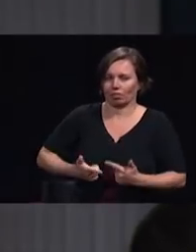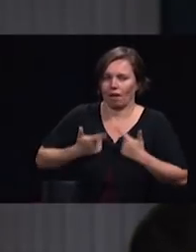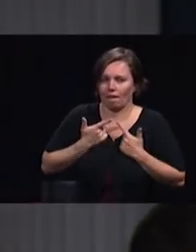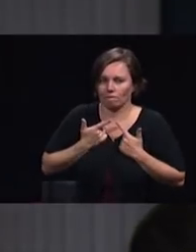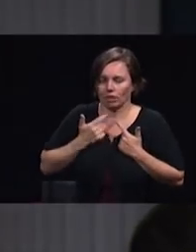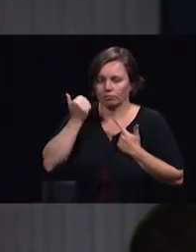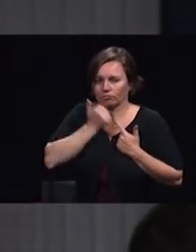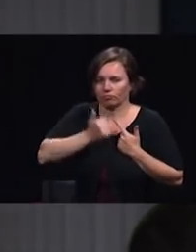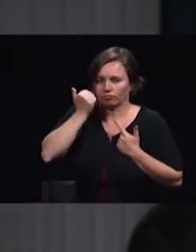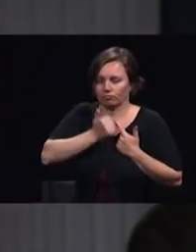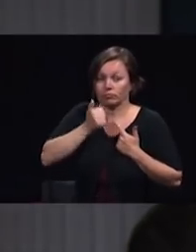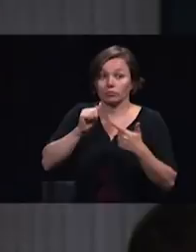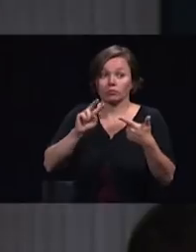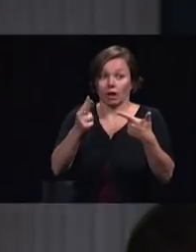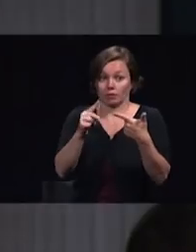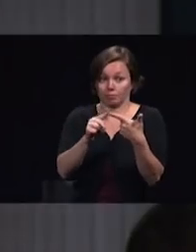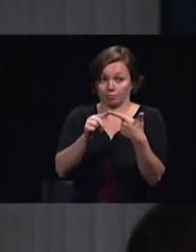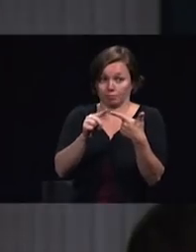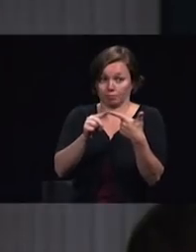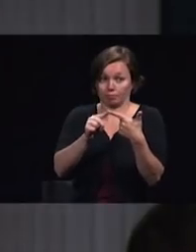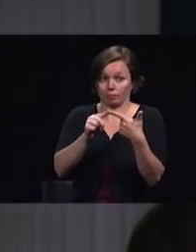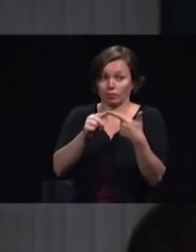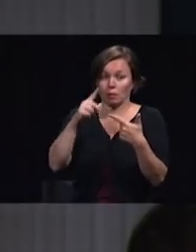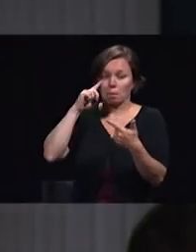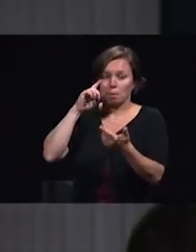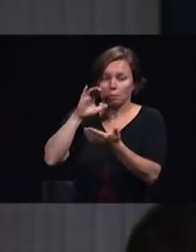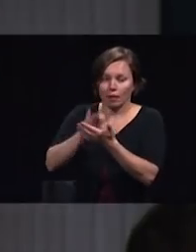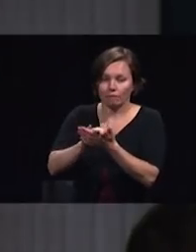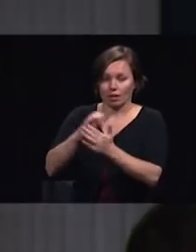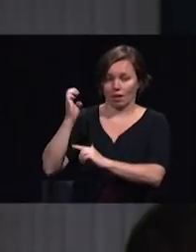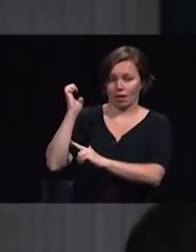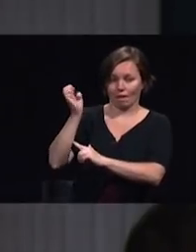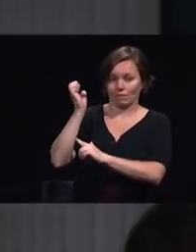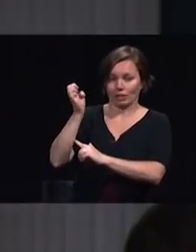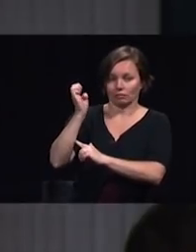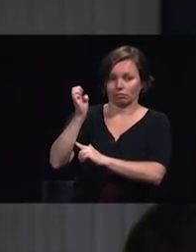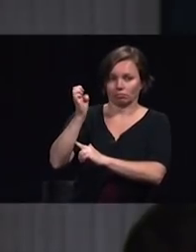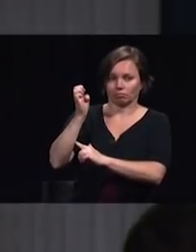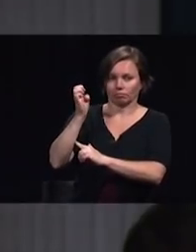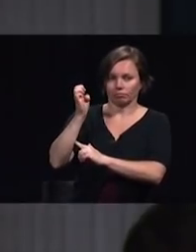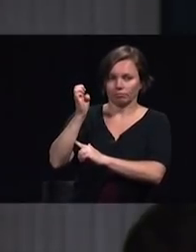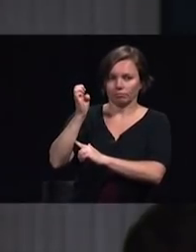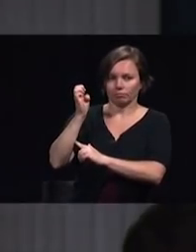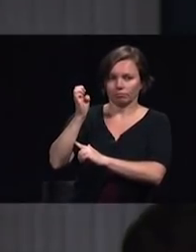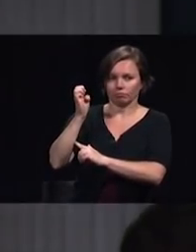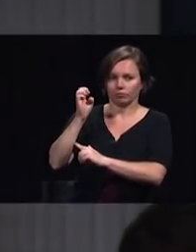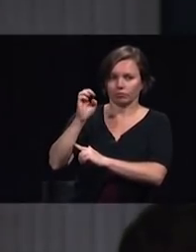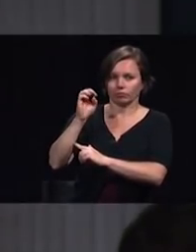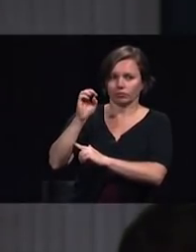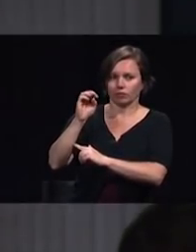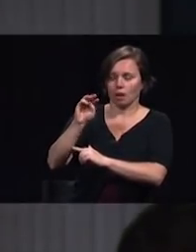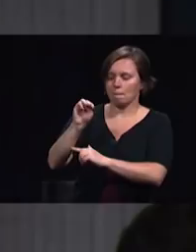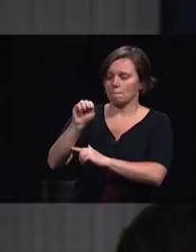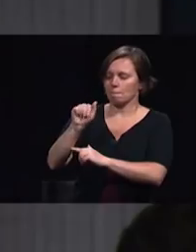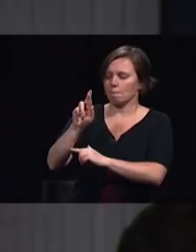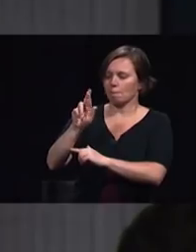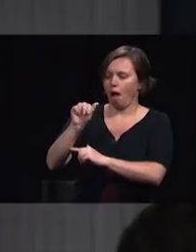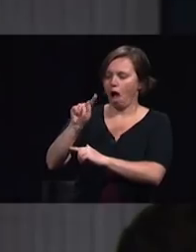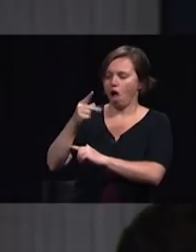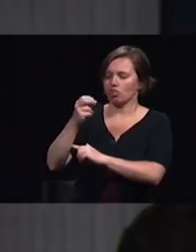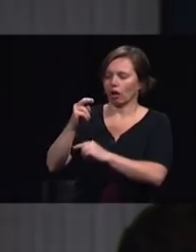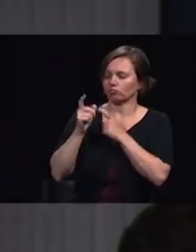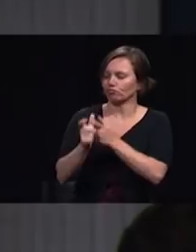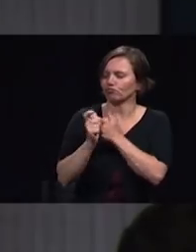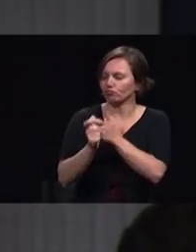number two they believe that evangelism is a marathon and not a sprint number three they